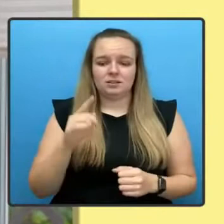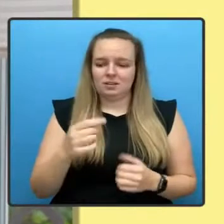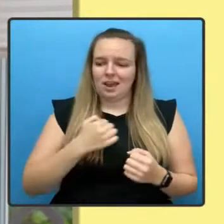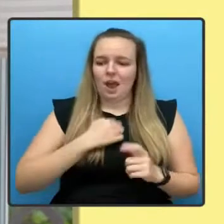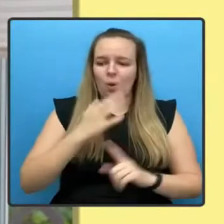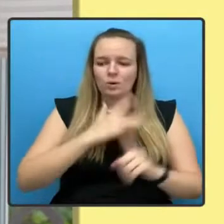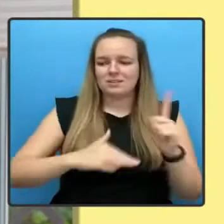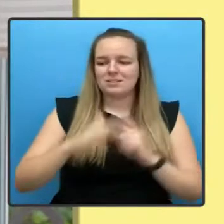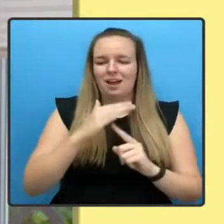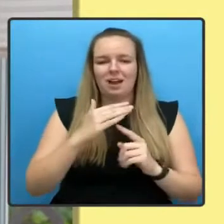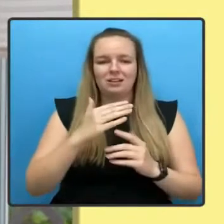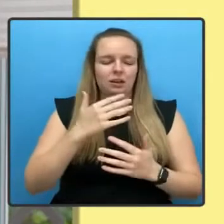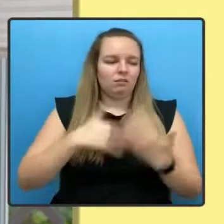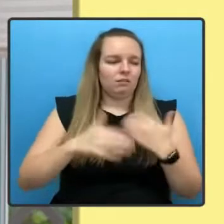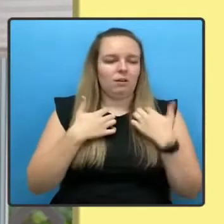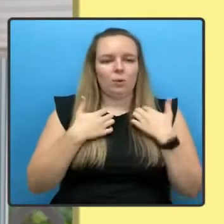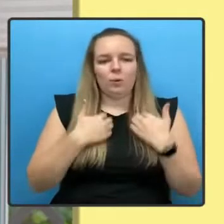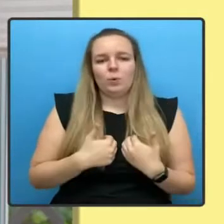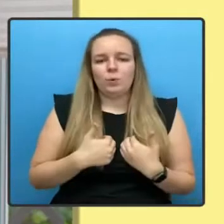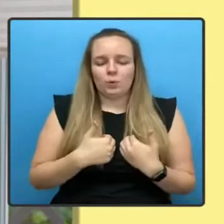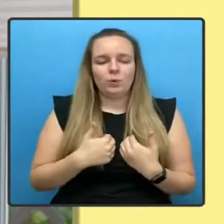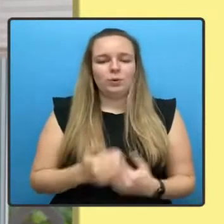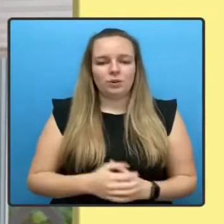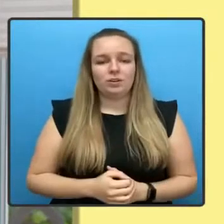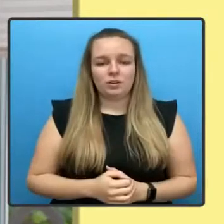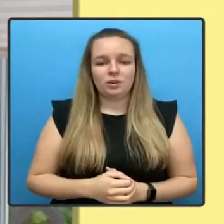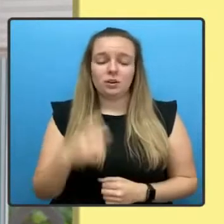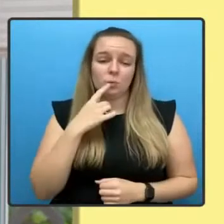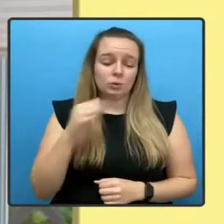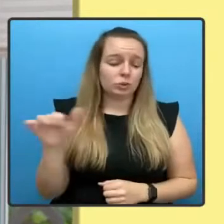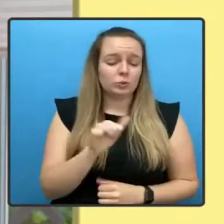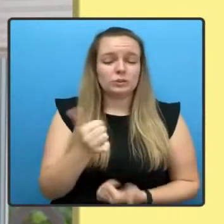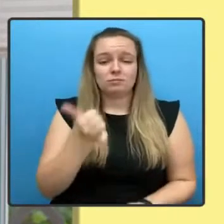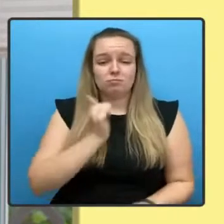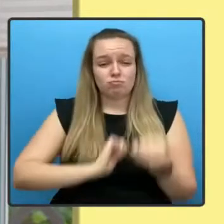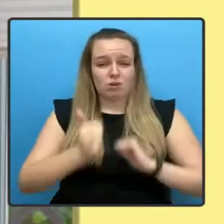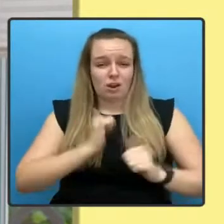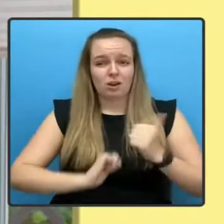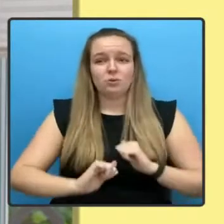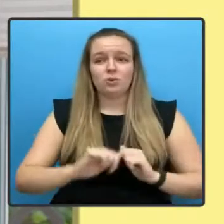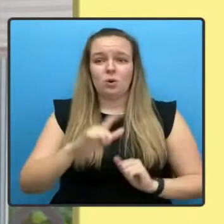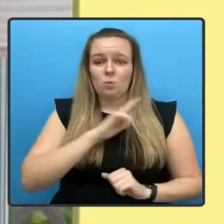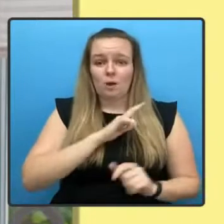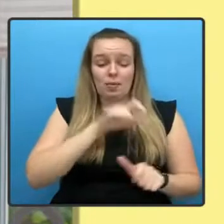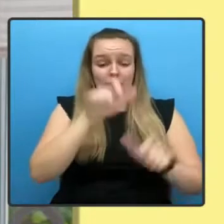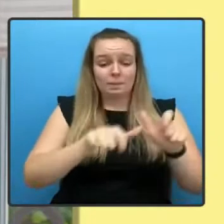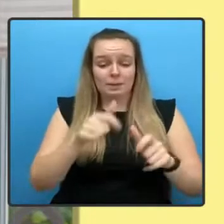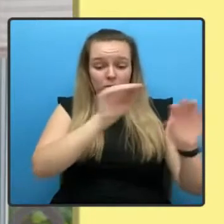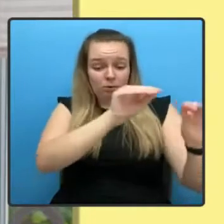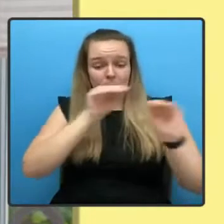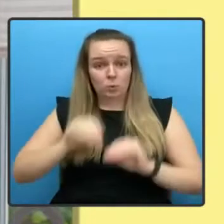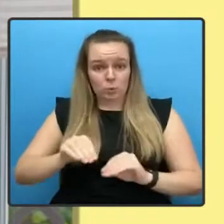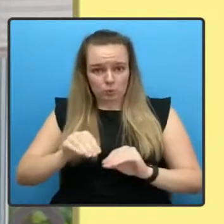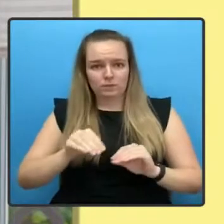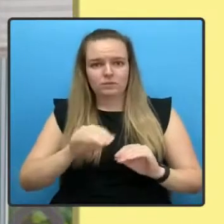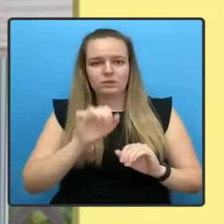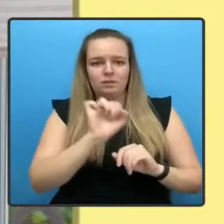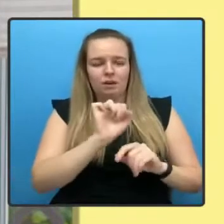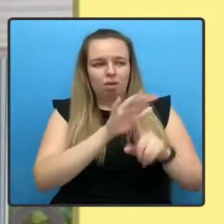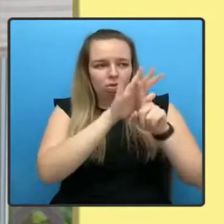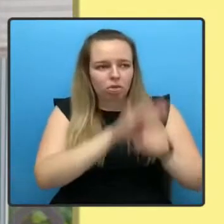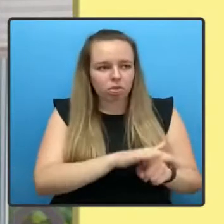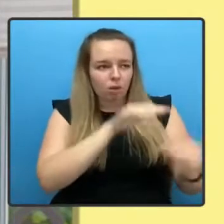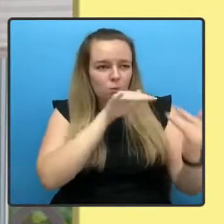ways. We should take pride from the fact that people who came here to escape persecution and war could,